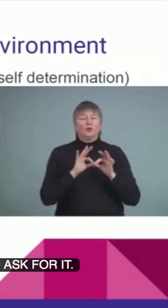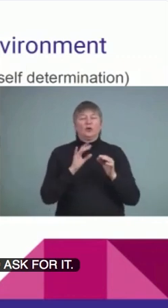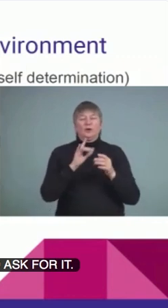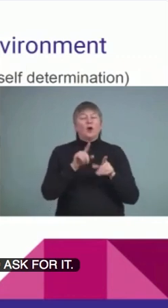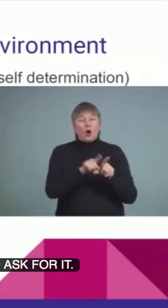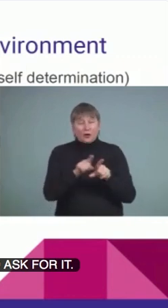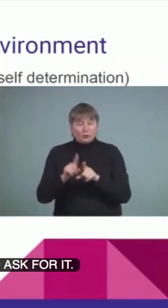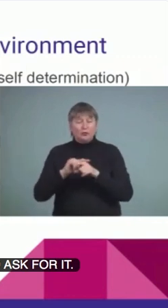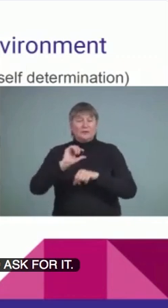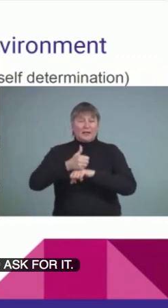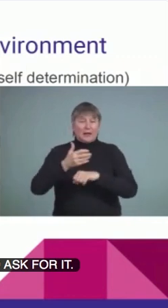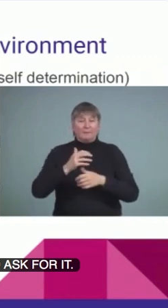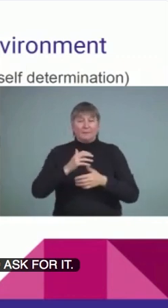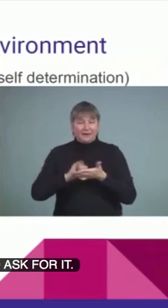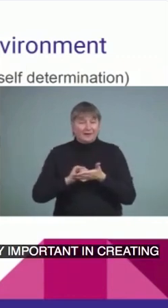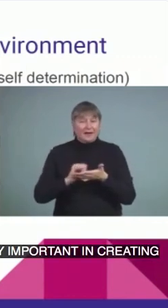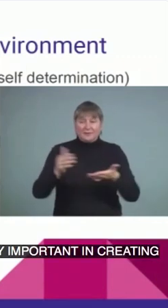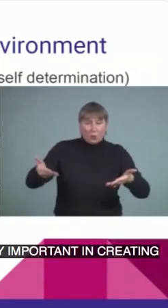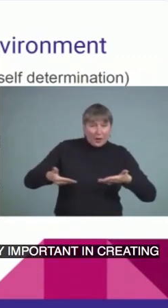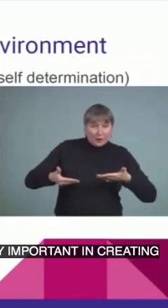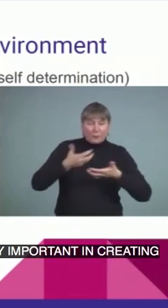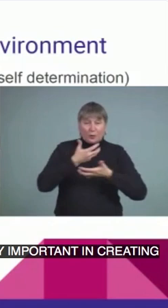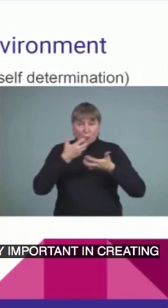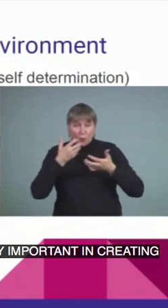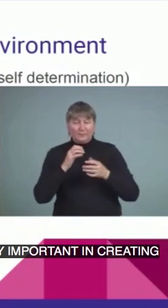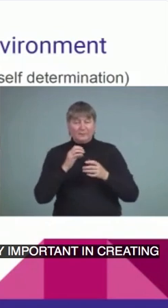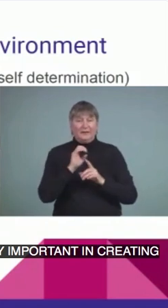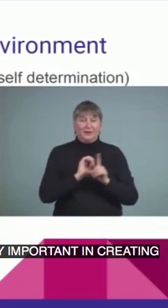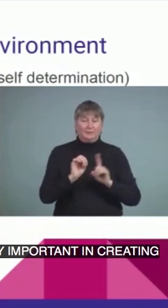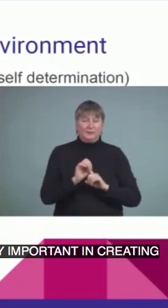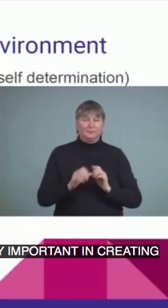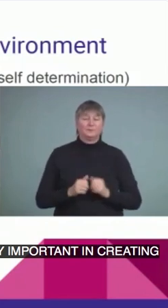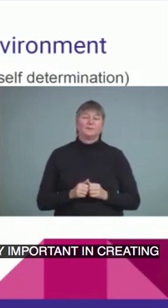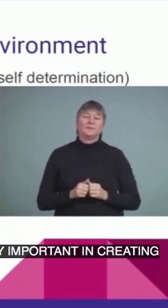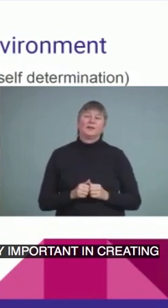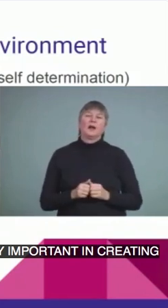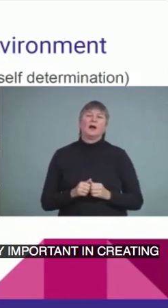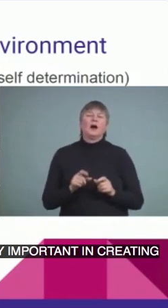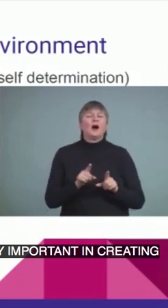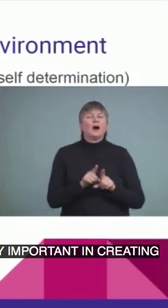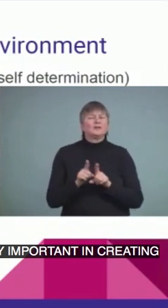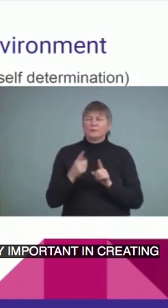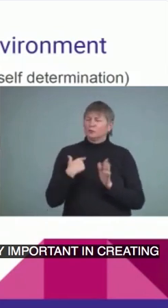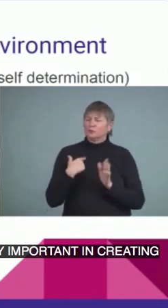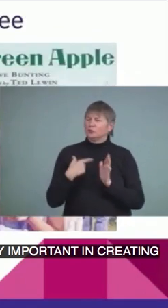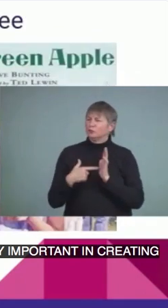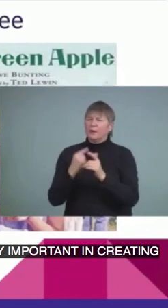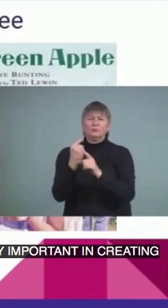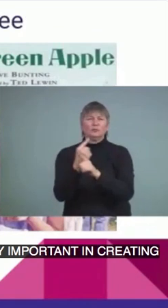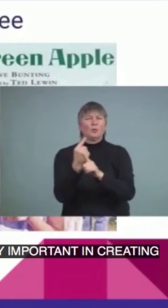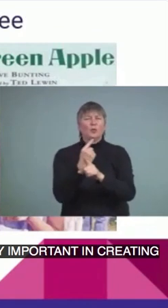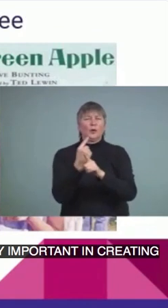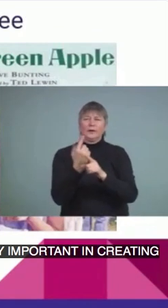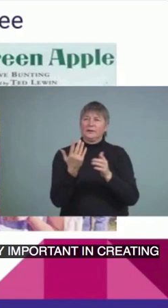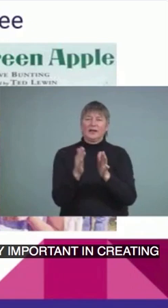environment. As well, demonstrating appropriate literature that is